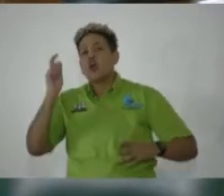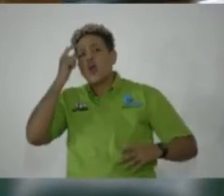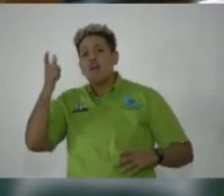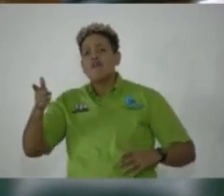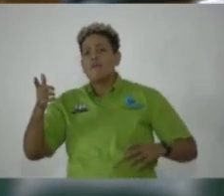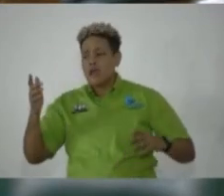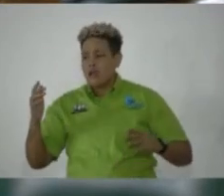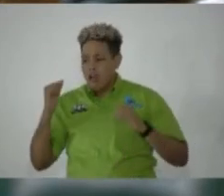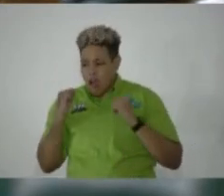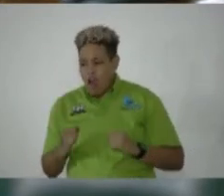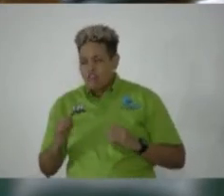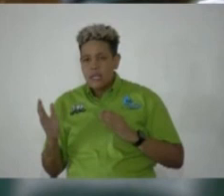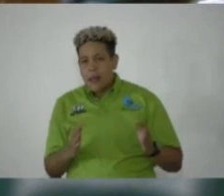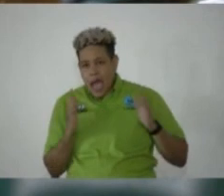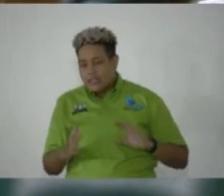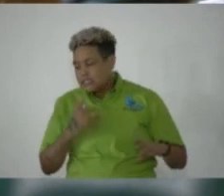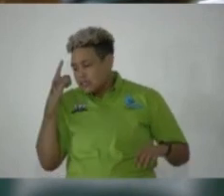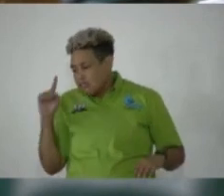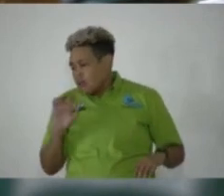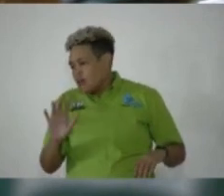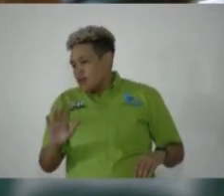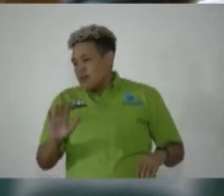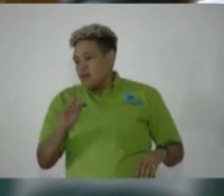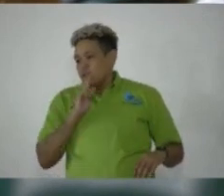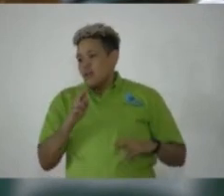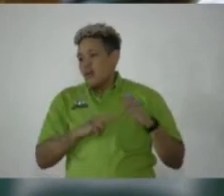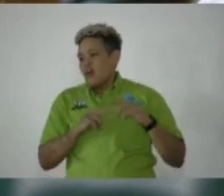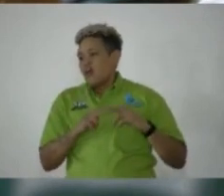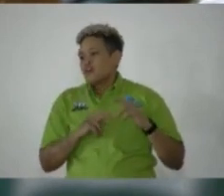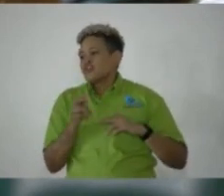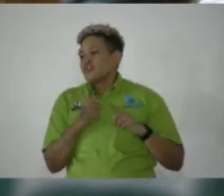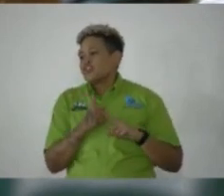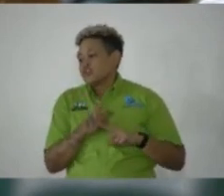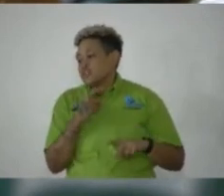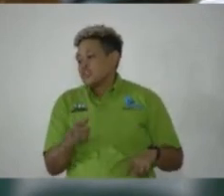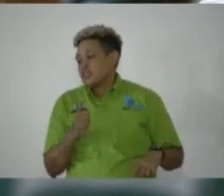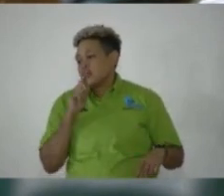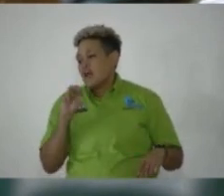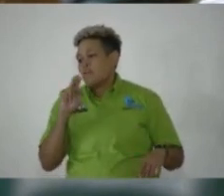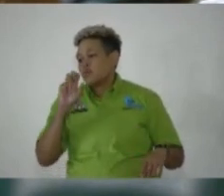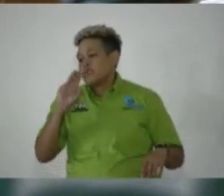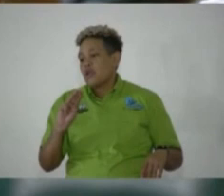concrete plans for the construction of a museum